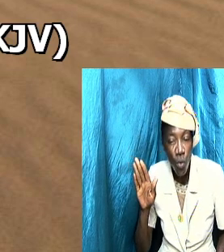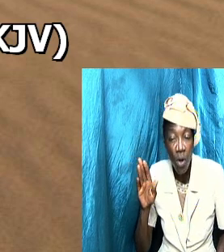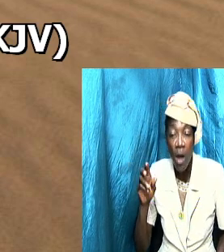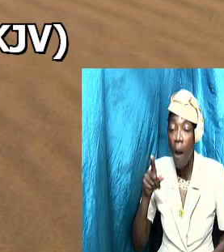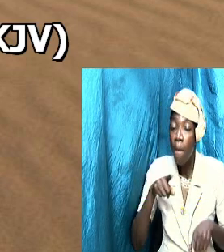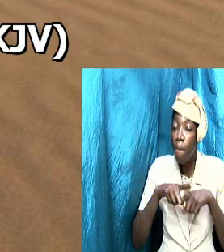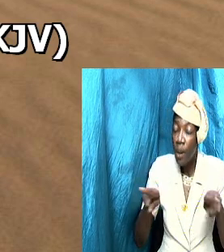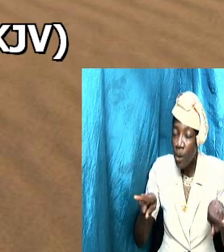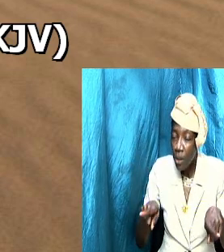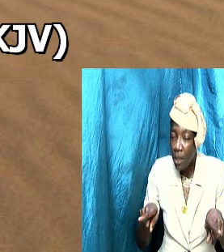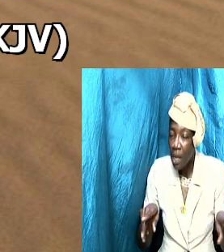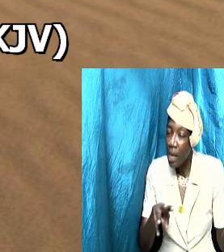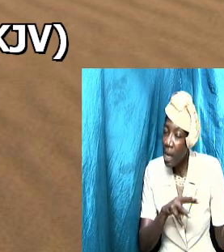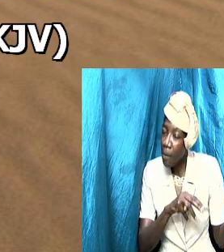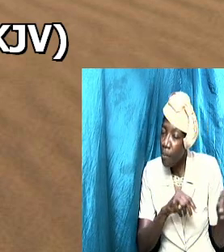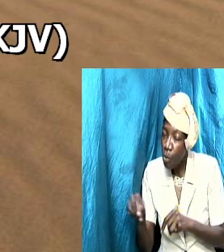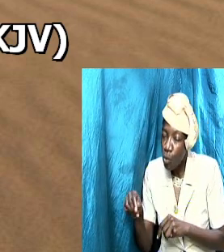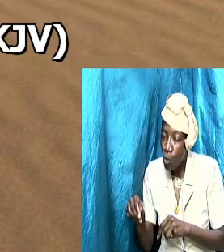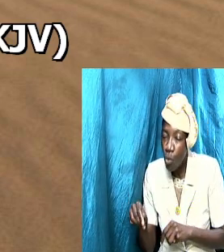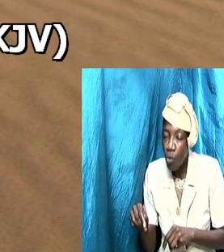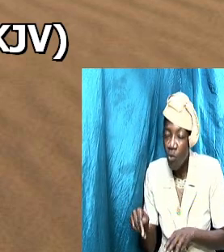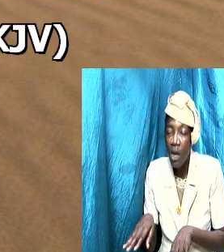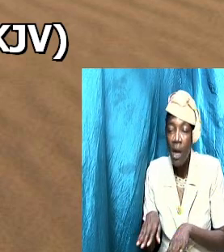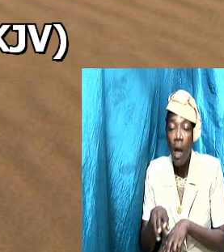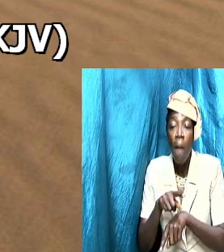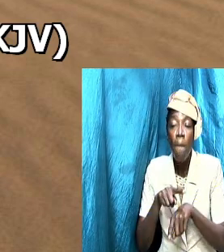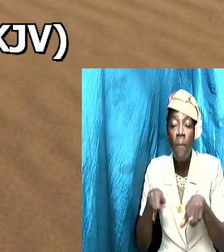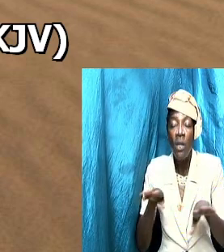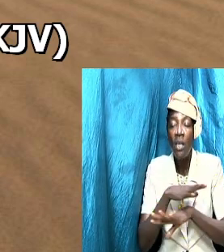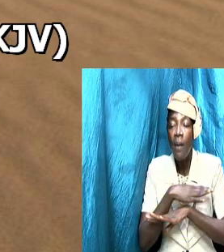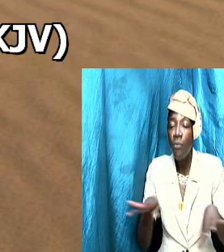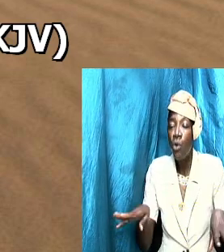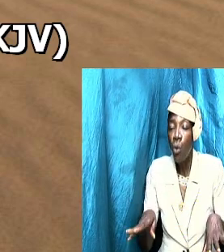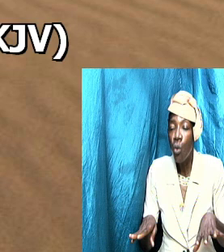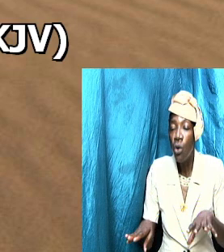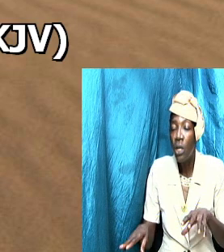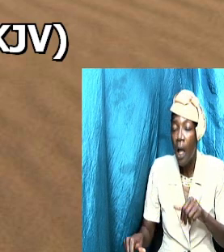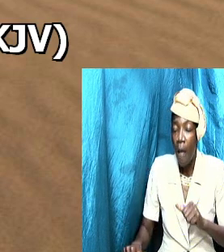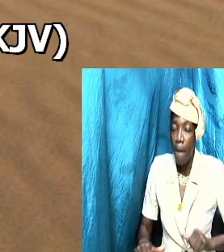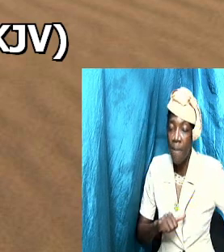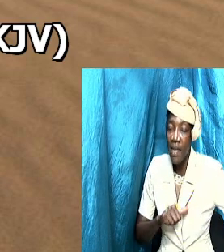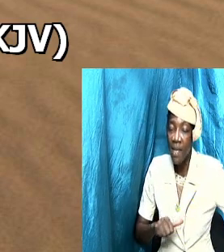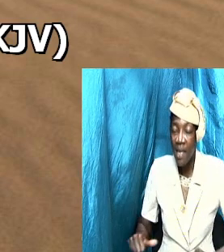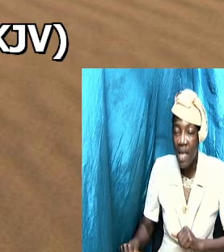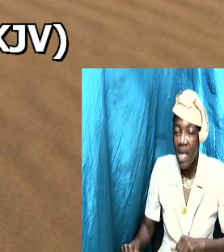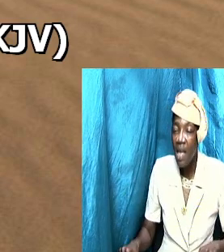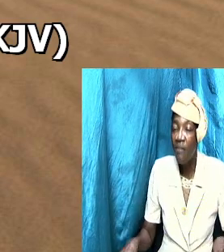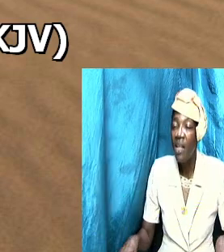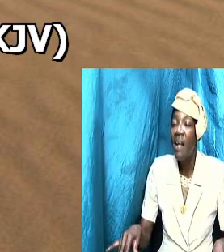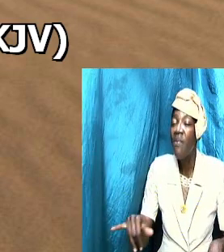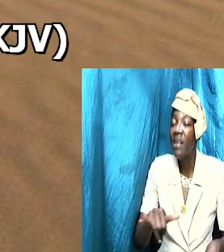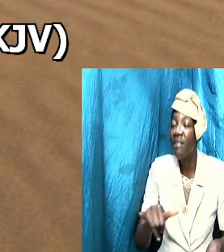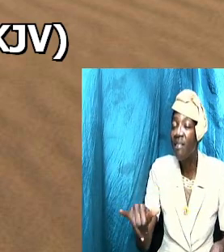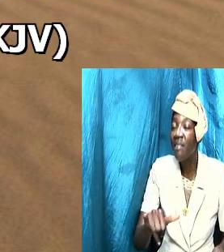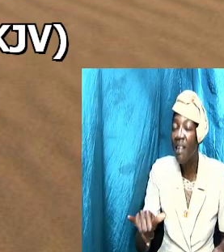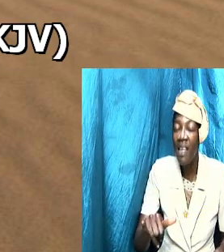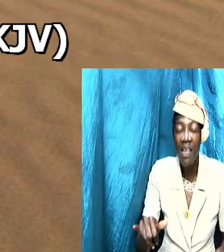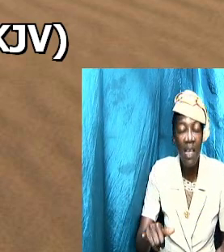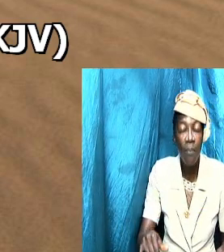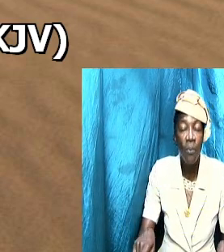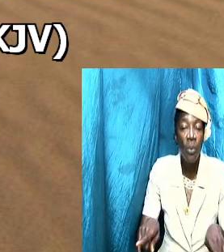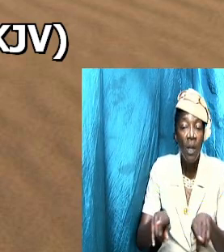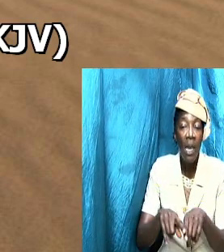moved but he does not react in the way that a woman will react so a woman reacting